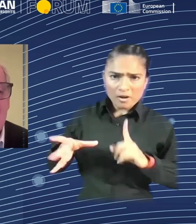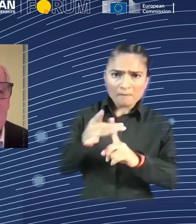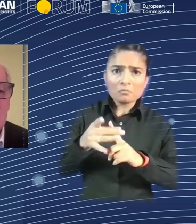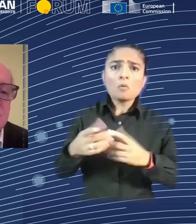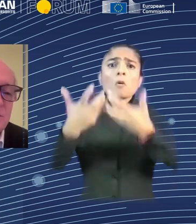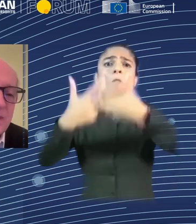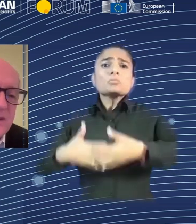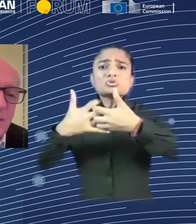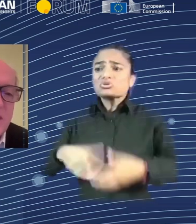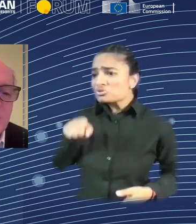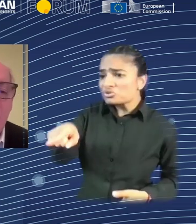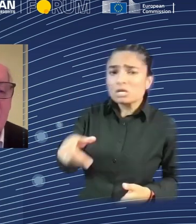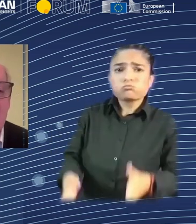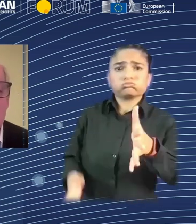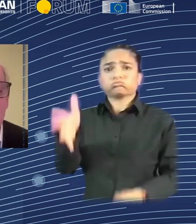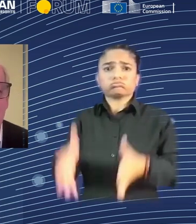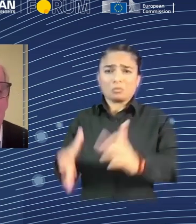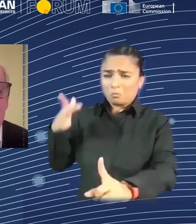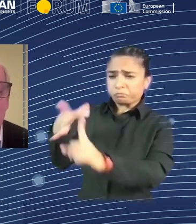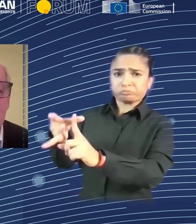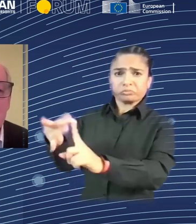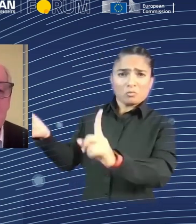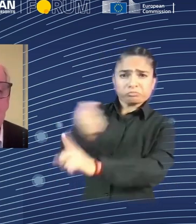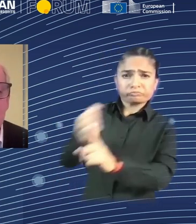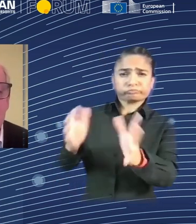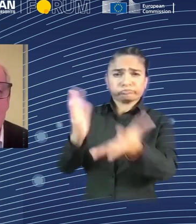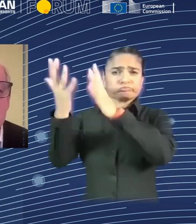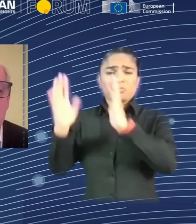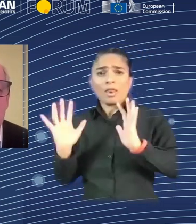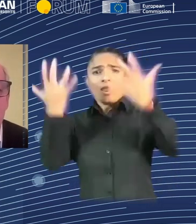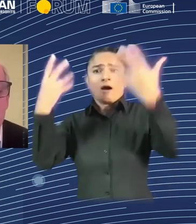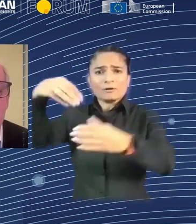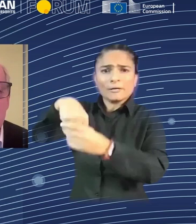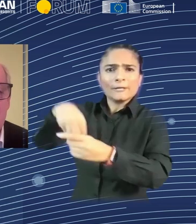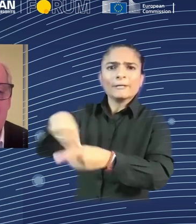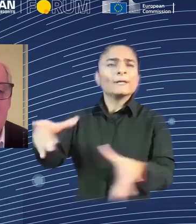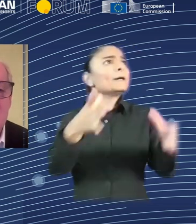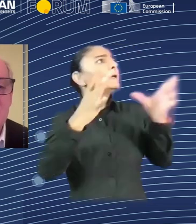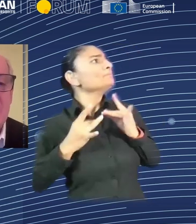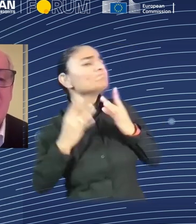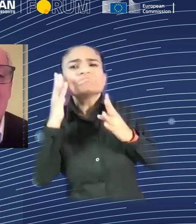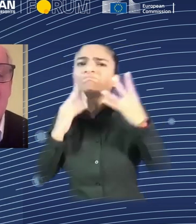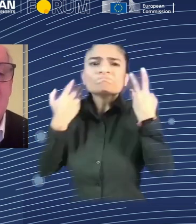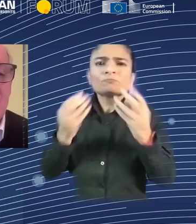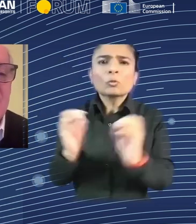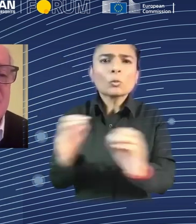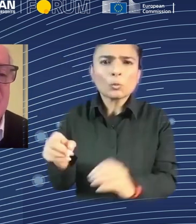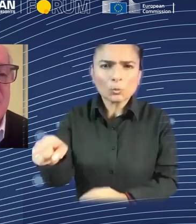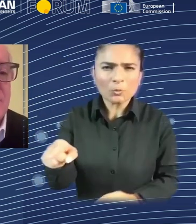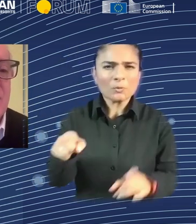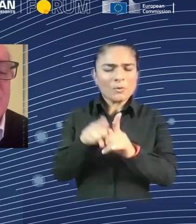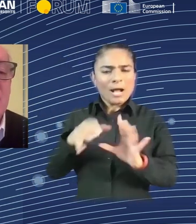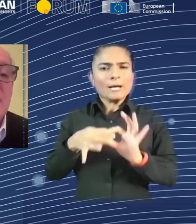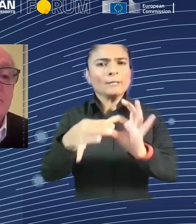there's a wide range of them. They range from fairly high status jobs jobs like psychiatrists and